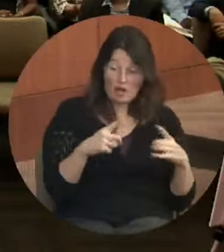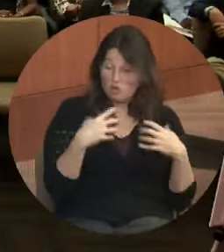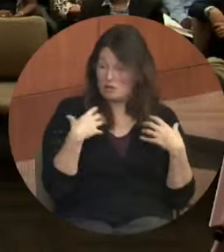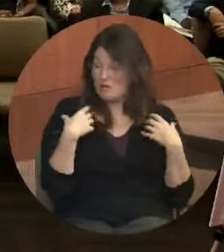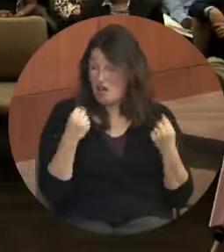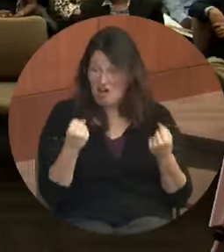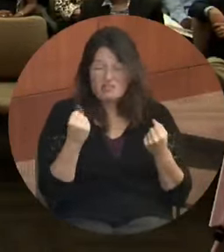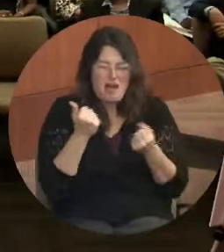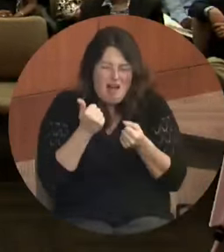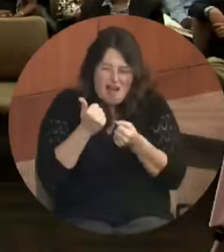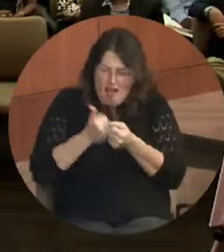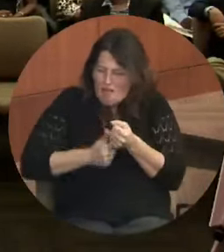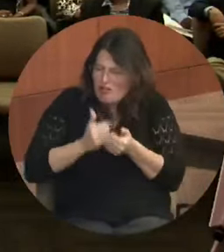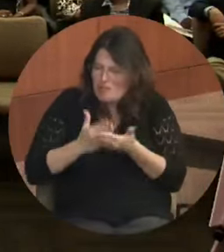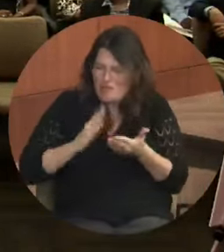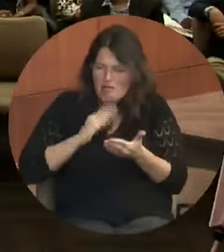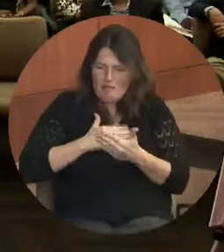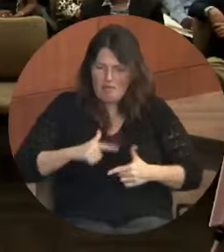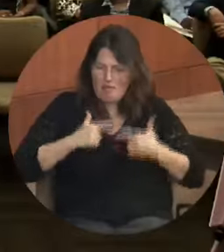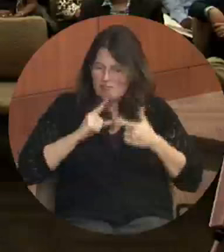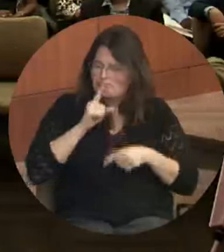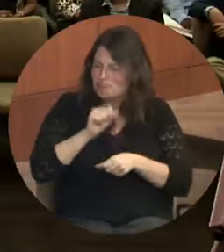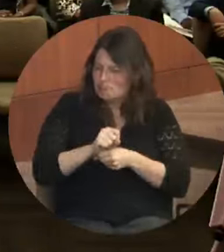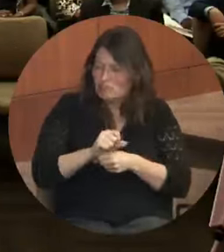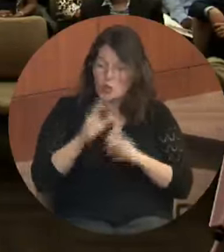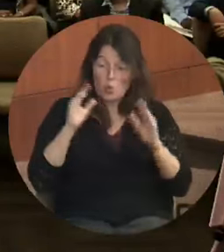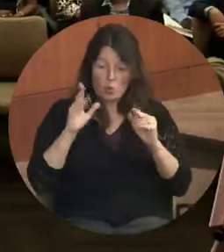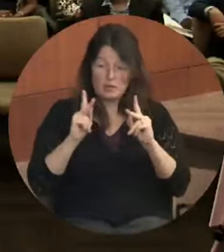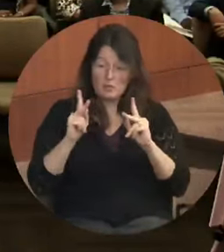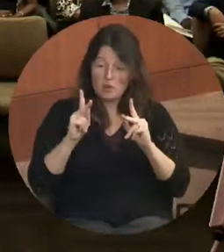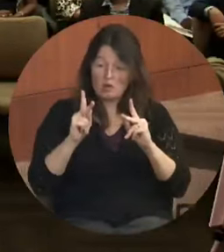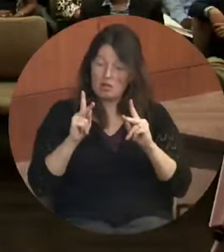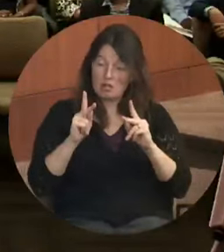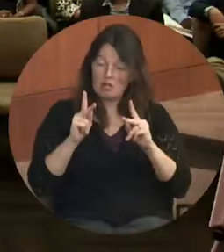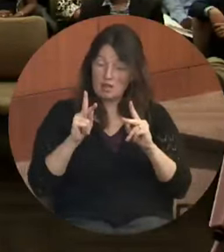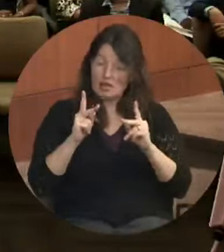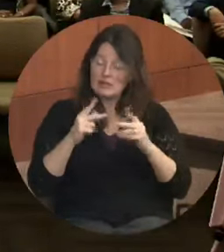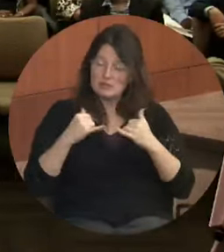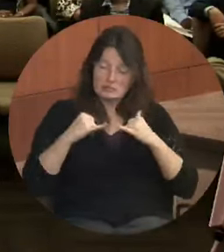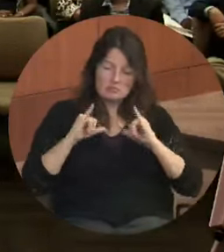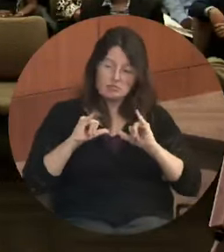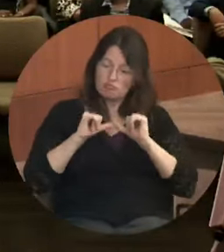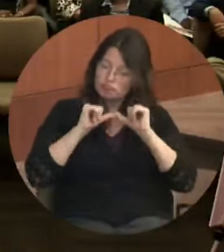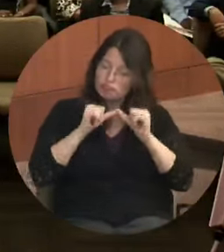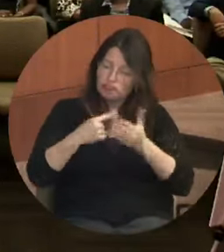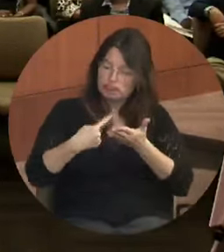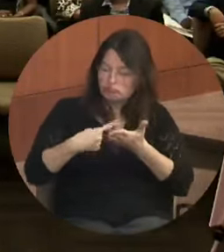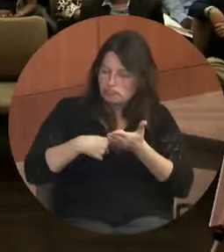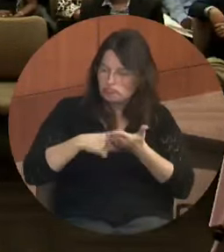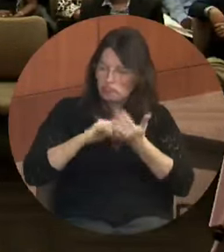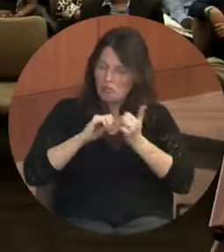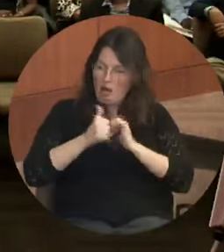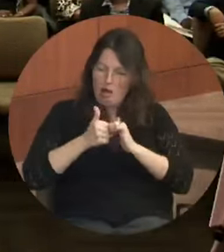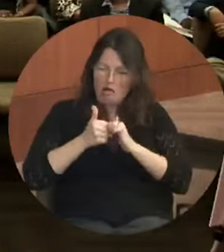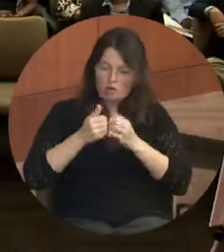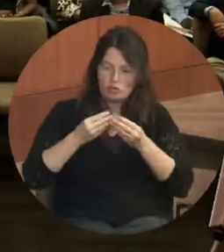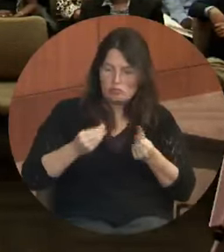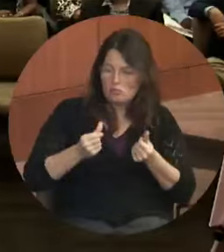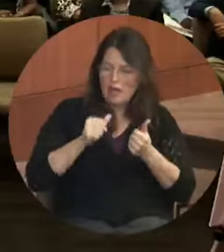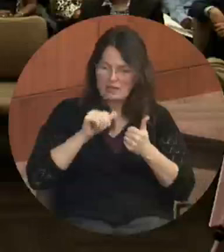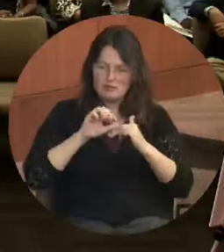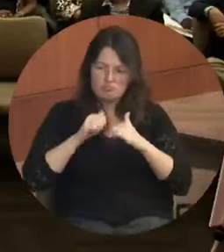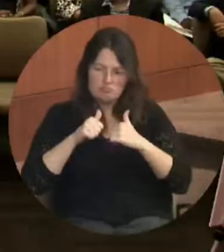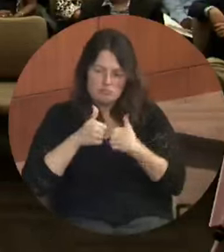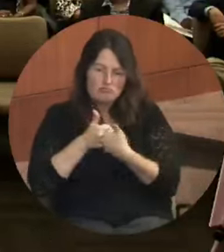aspect of life. So I hope that people have to be able to keep having those conversations to help people deal with their ideologies